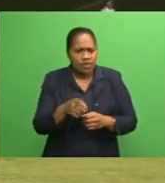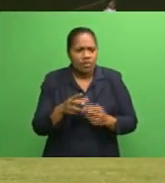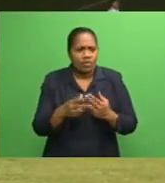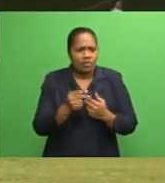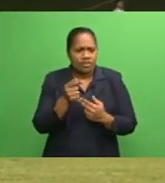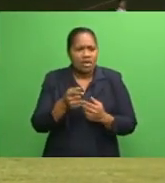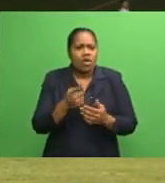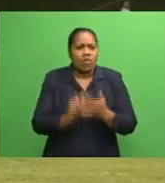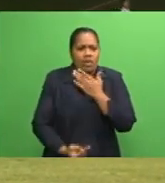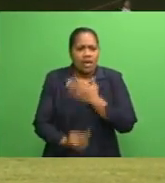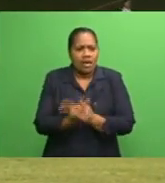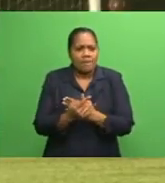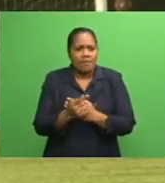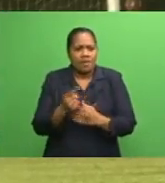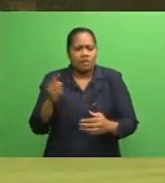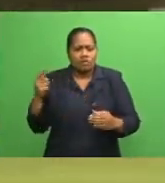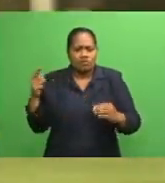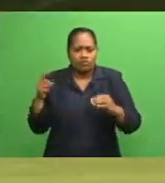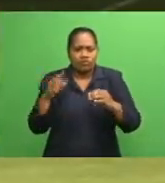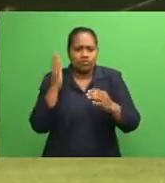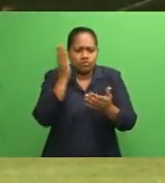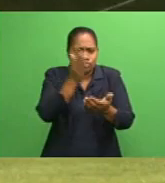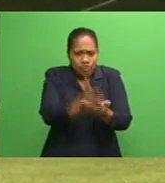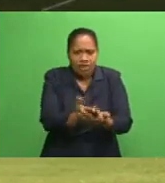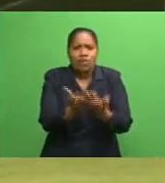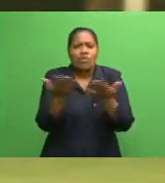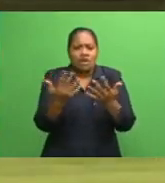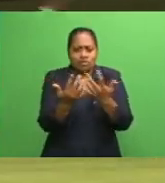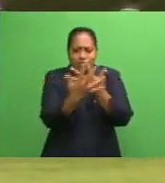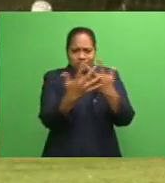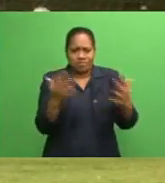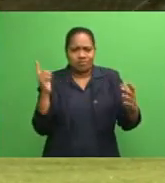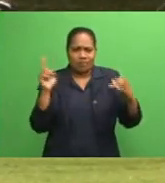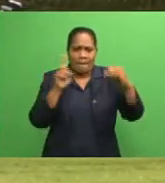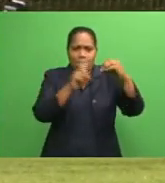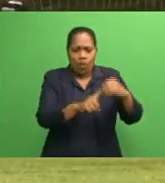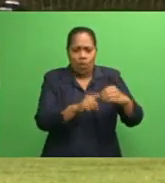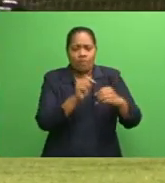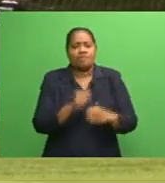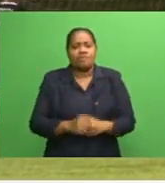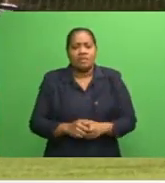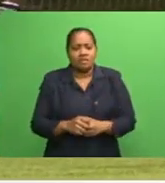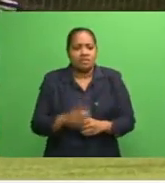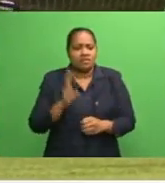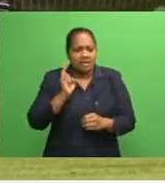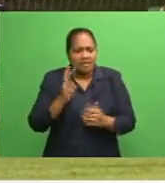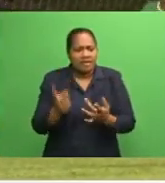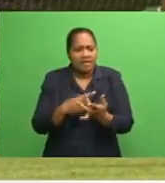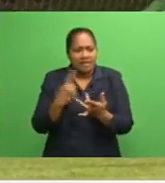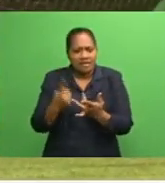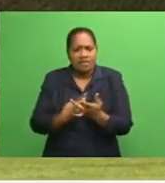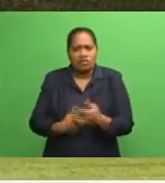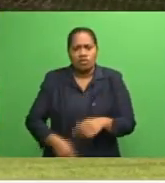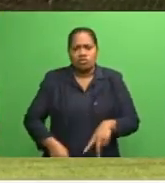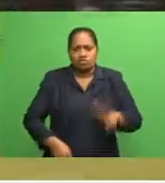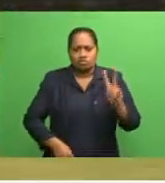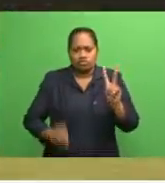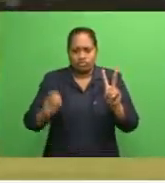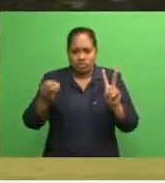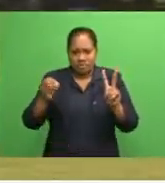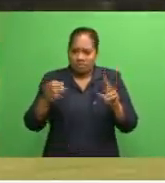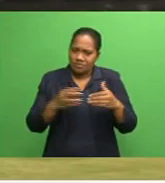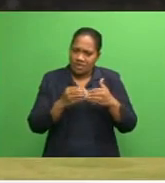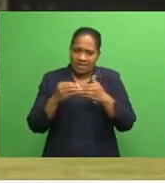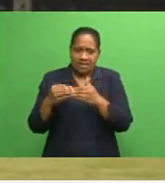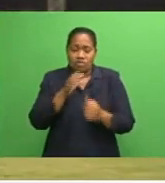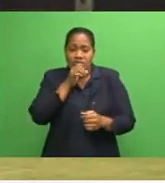zoomed into the back of the net. A few minutes later, Sakara Naisua headed in Nandi's second goal for 2-0 lead at the breather. The